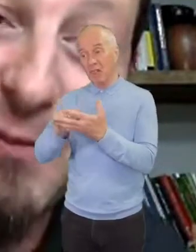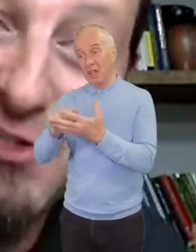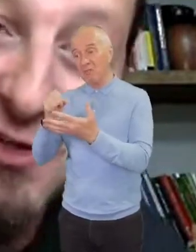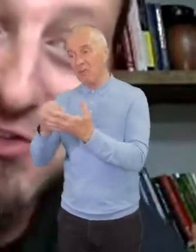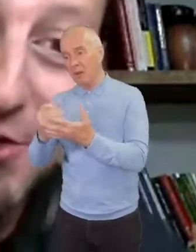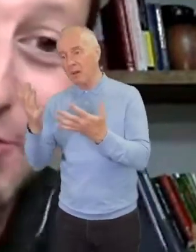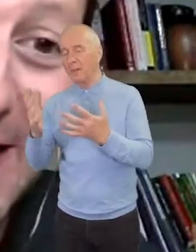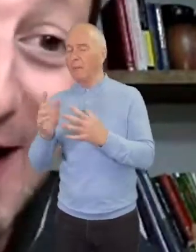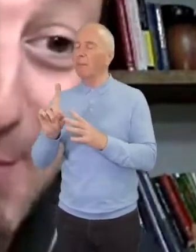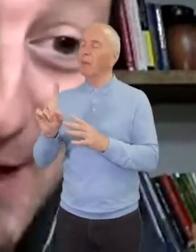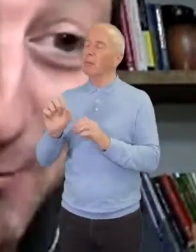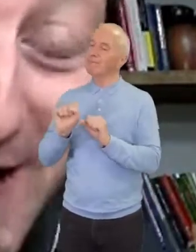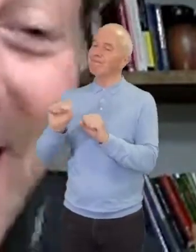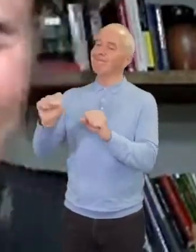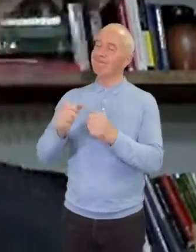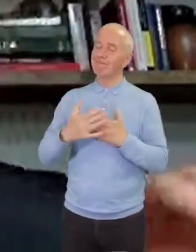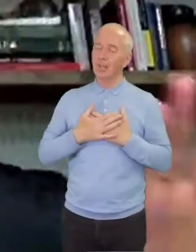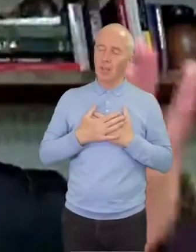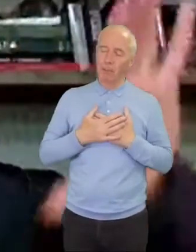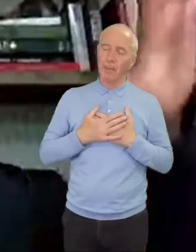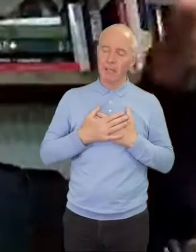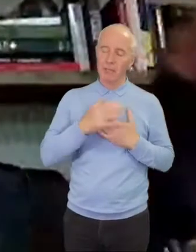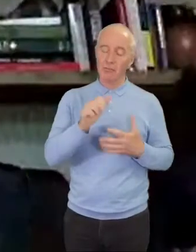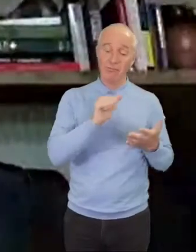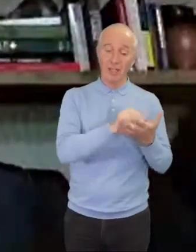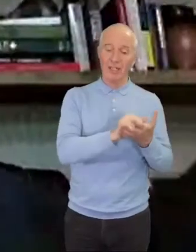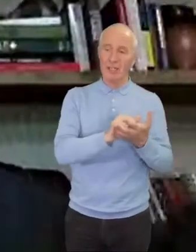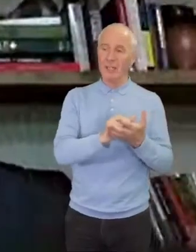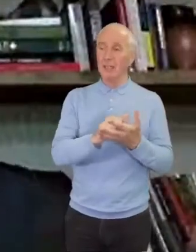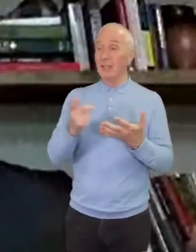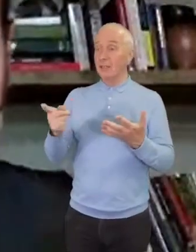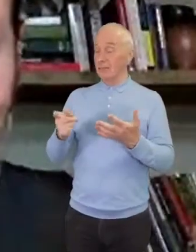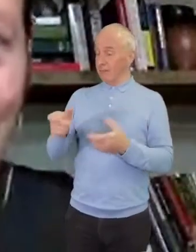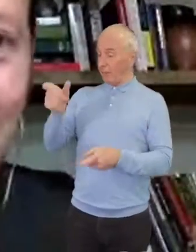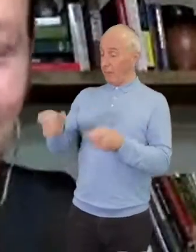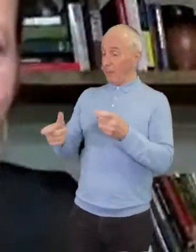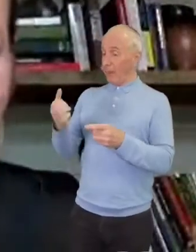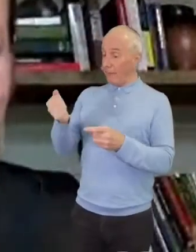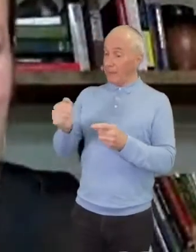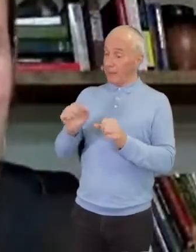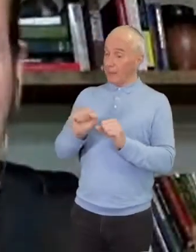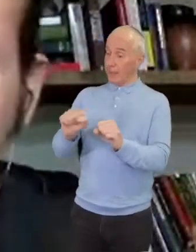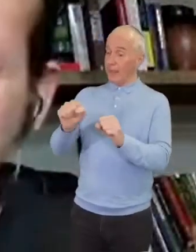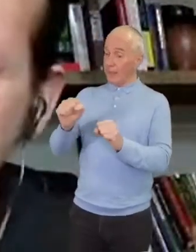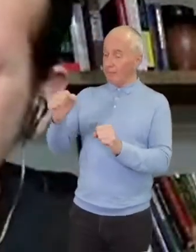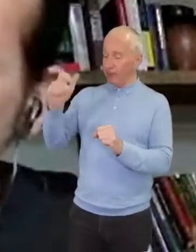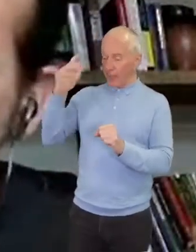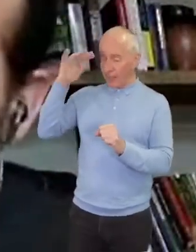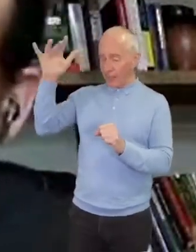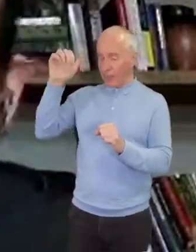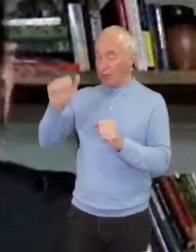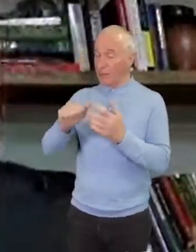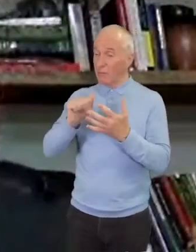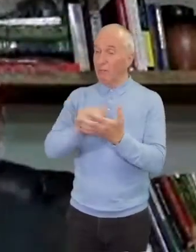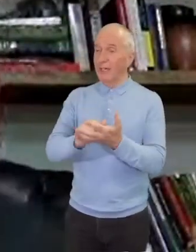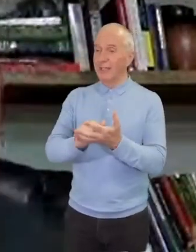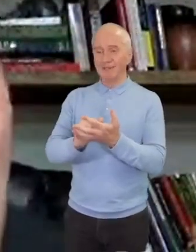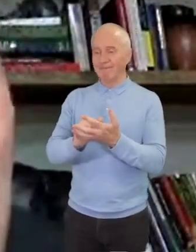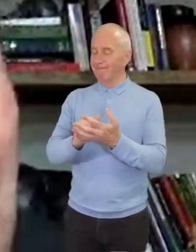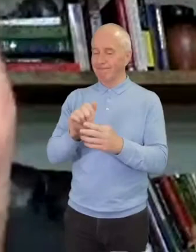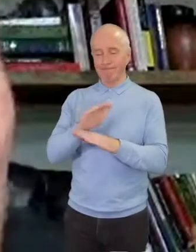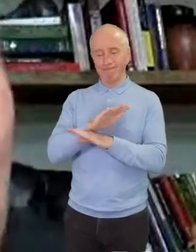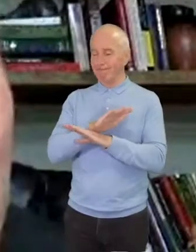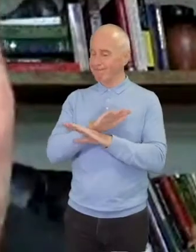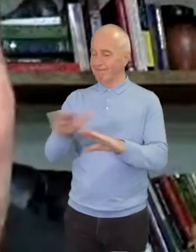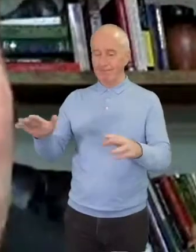little thing here, but you can still say amen, right? And the folks who had their theology right did not have the